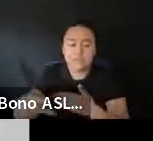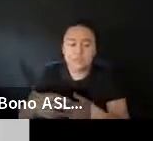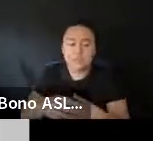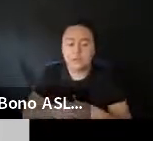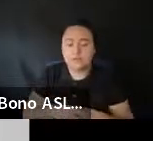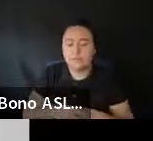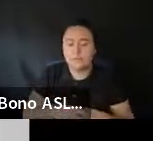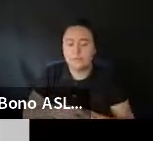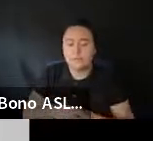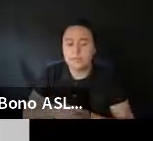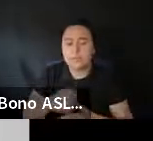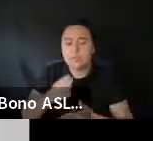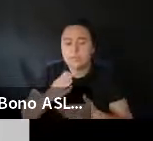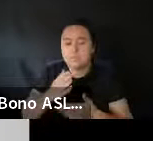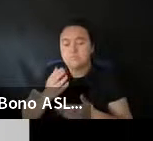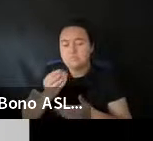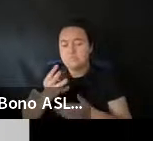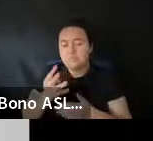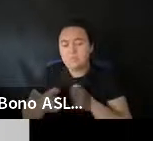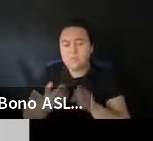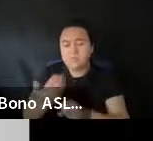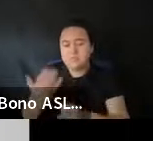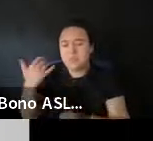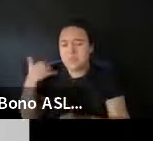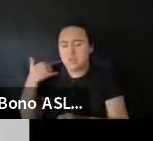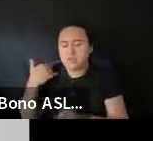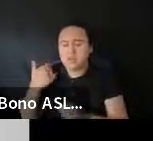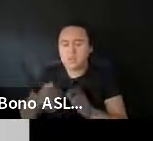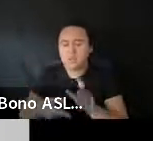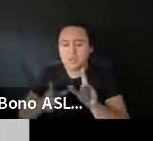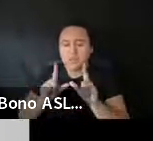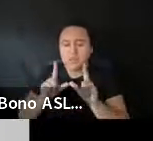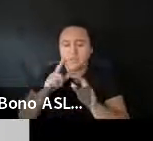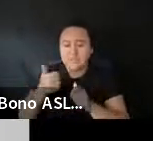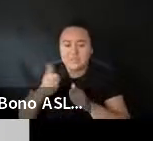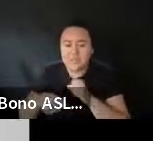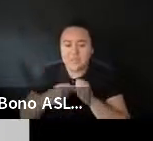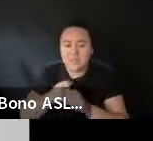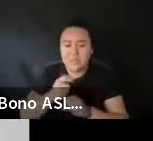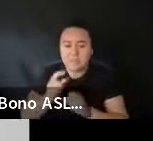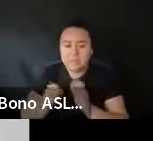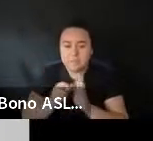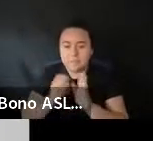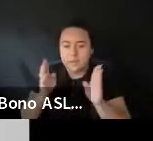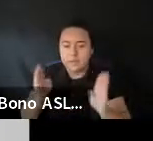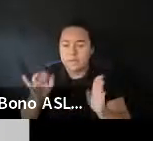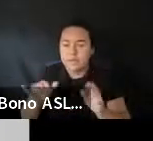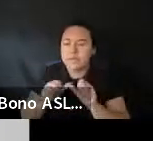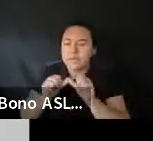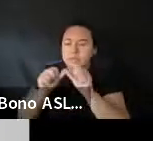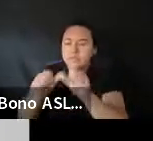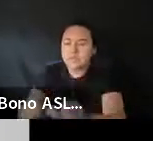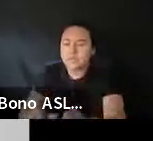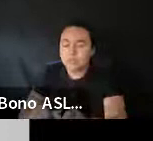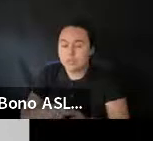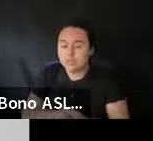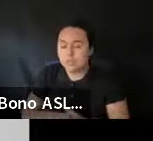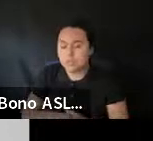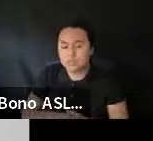It's. Uh. Some years back. It was renewed. Uh. For a 10 year period. And. Uh. That continues. So.